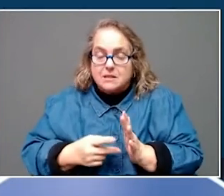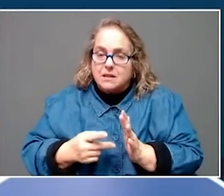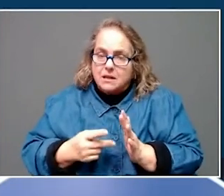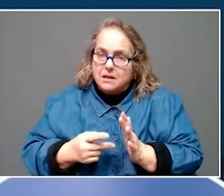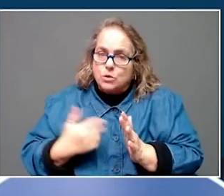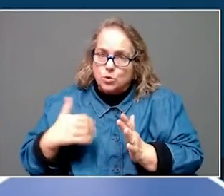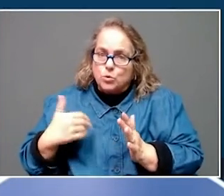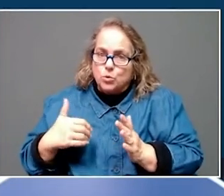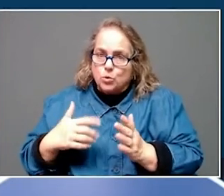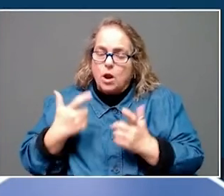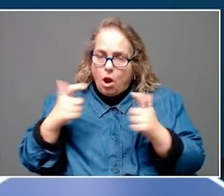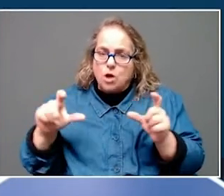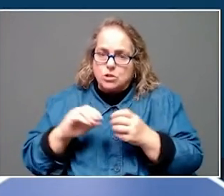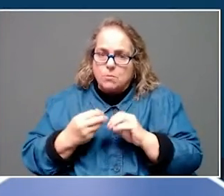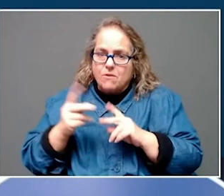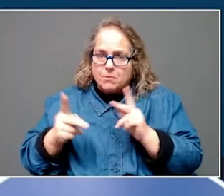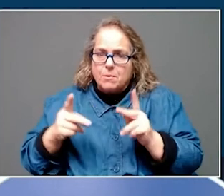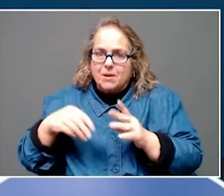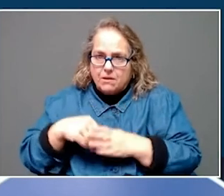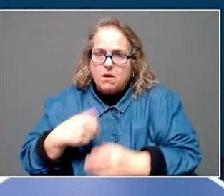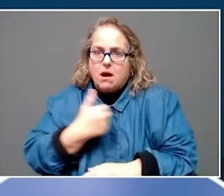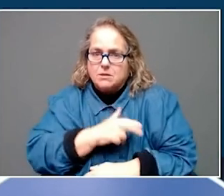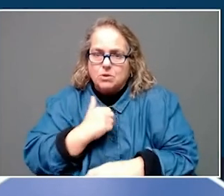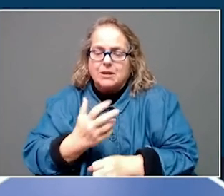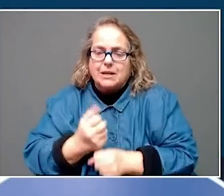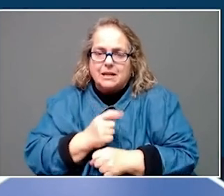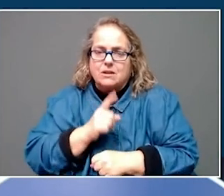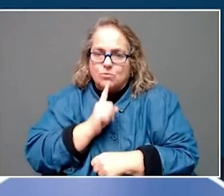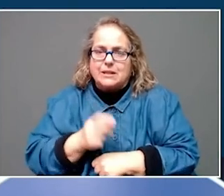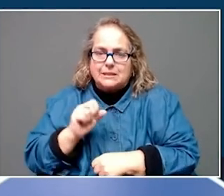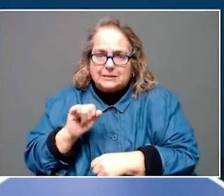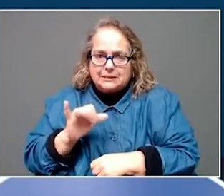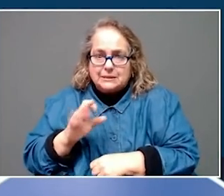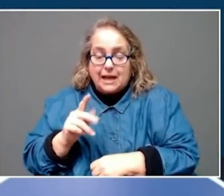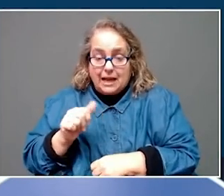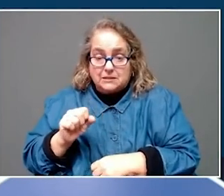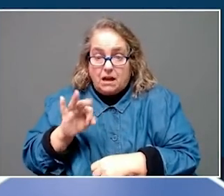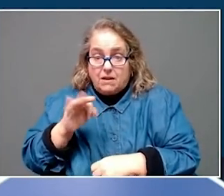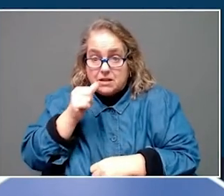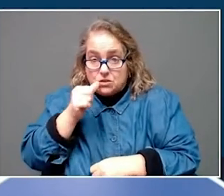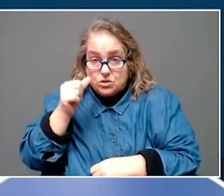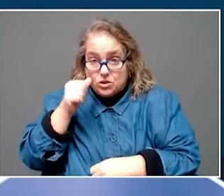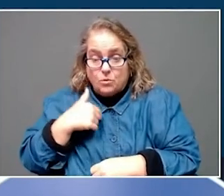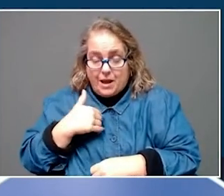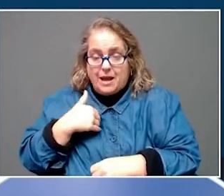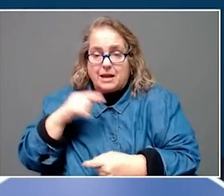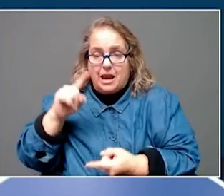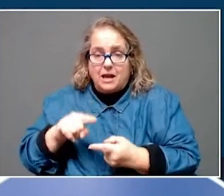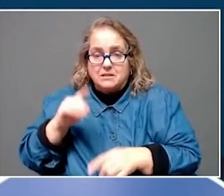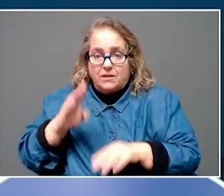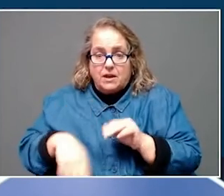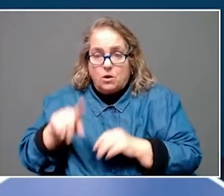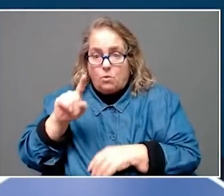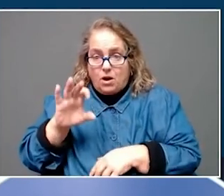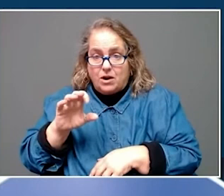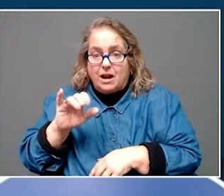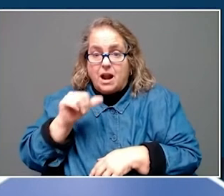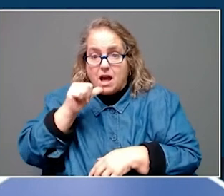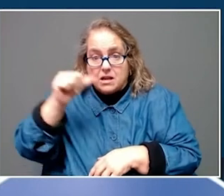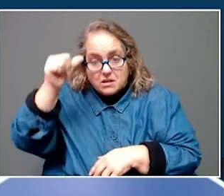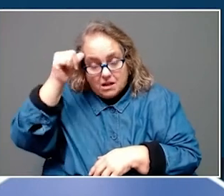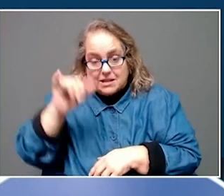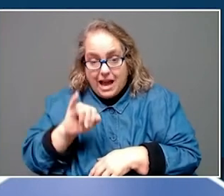number of people getting really, really sick. As of yesterday, we had less than 100 adult ICU beds available